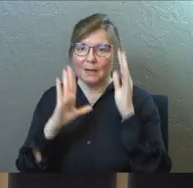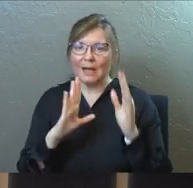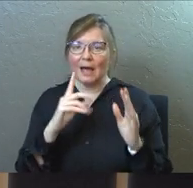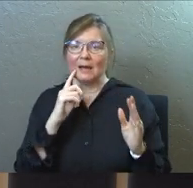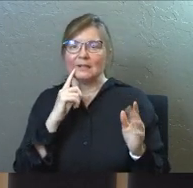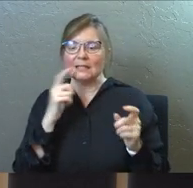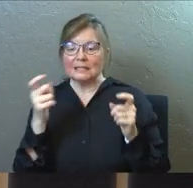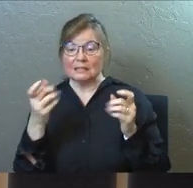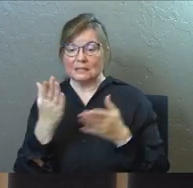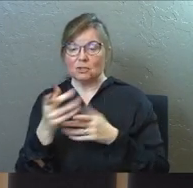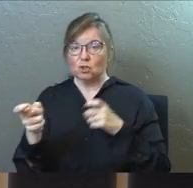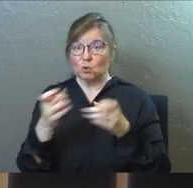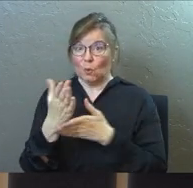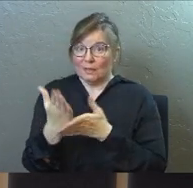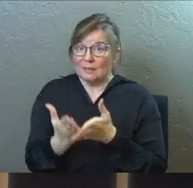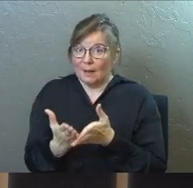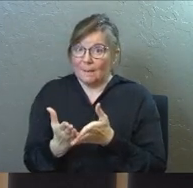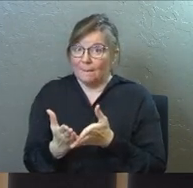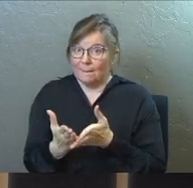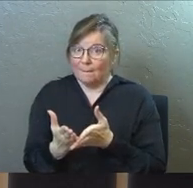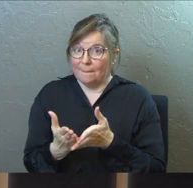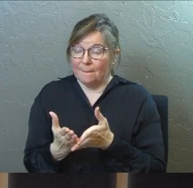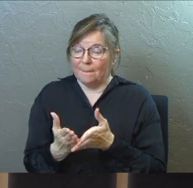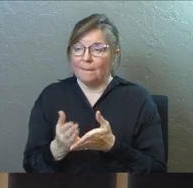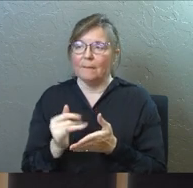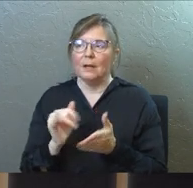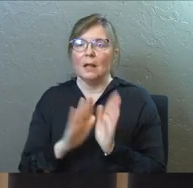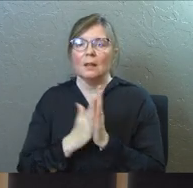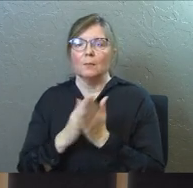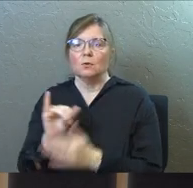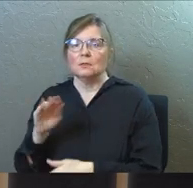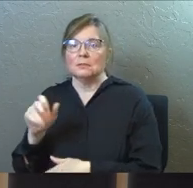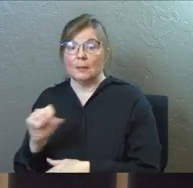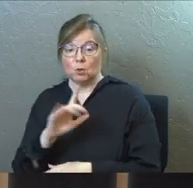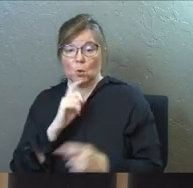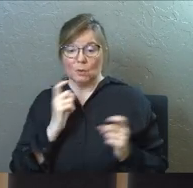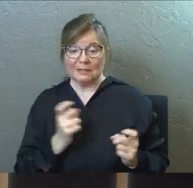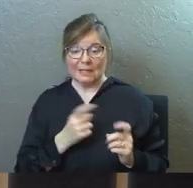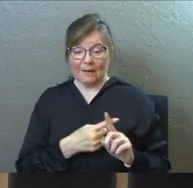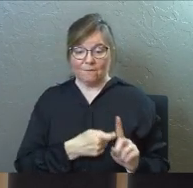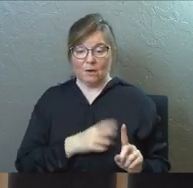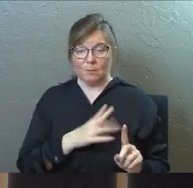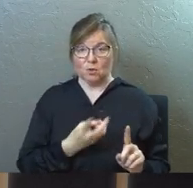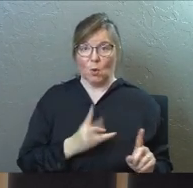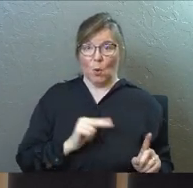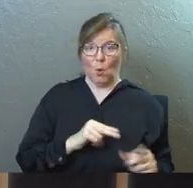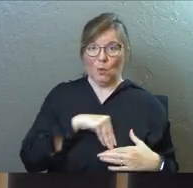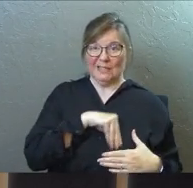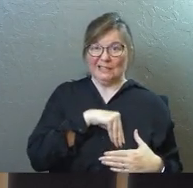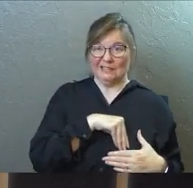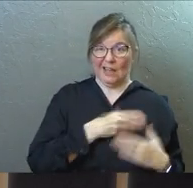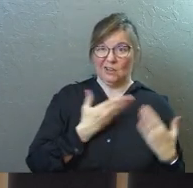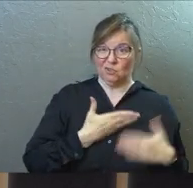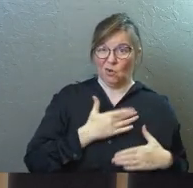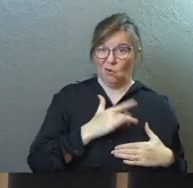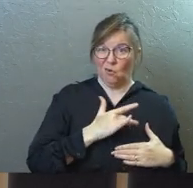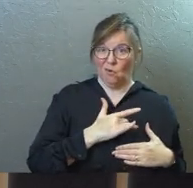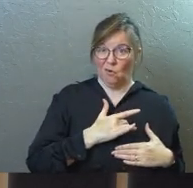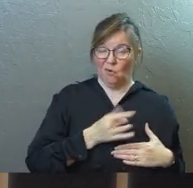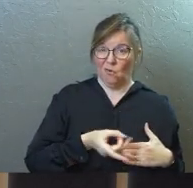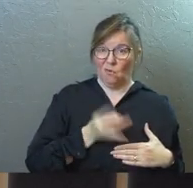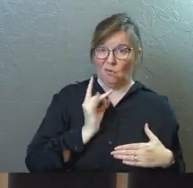God is regulating some of this, yes? Like even the book of James says your sin comes from your own dark heart, by the way.